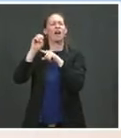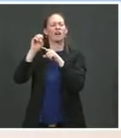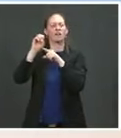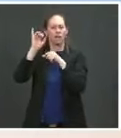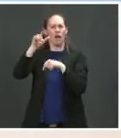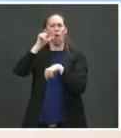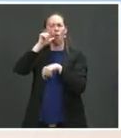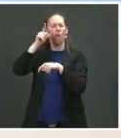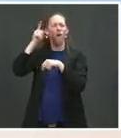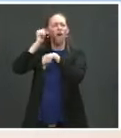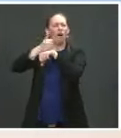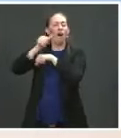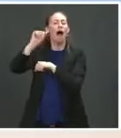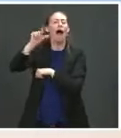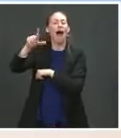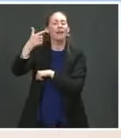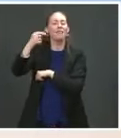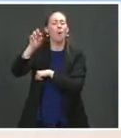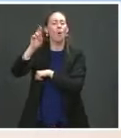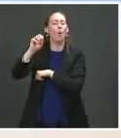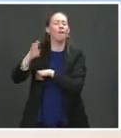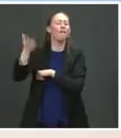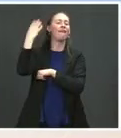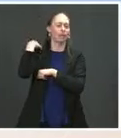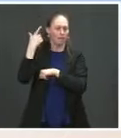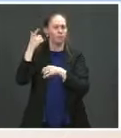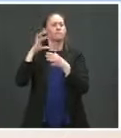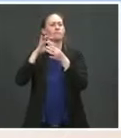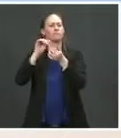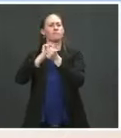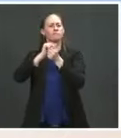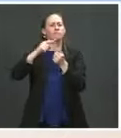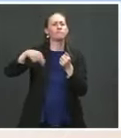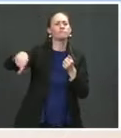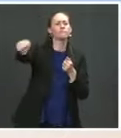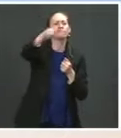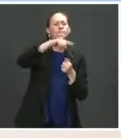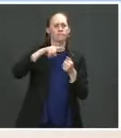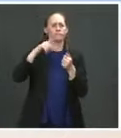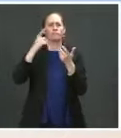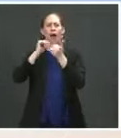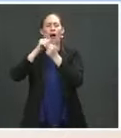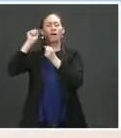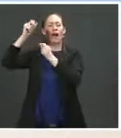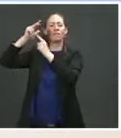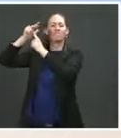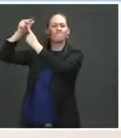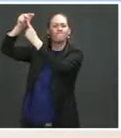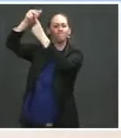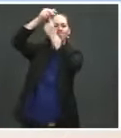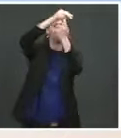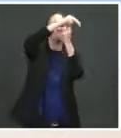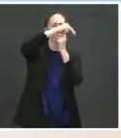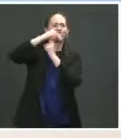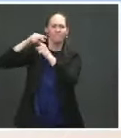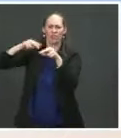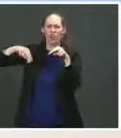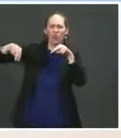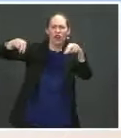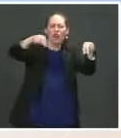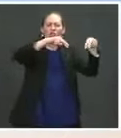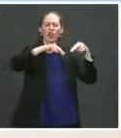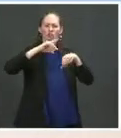now the satellite capacity to measure in real time what the footprint is of corporations or